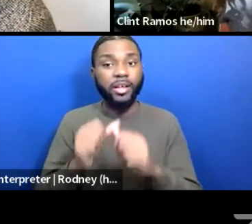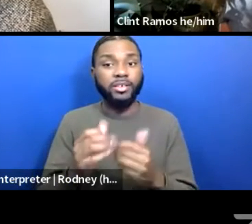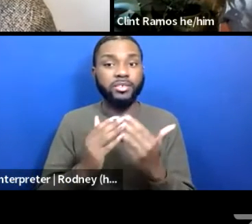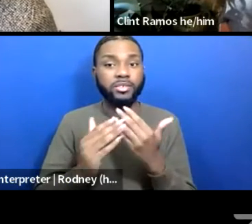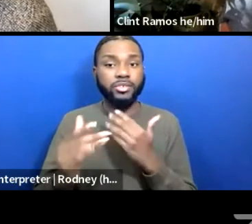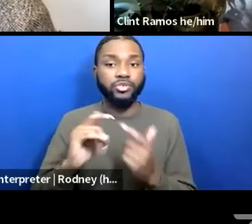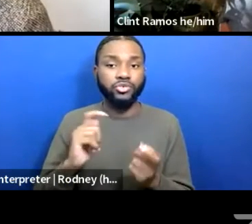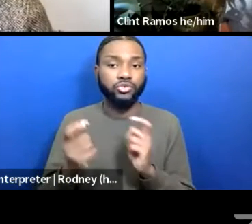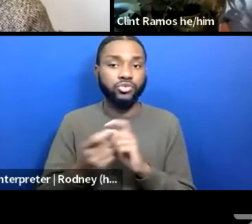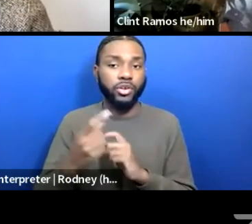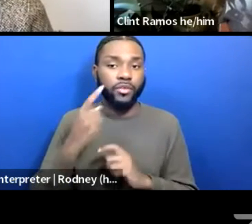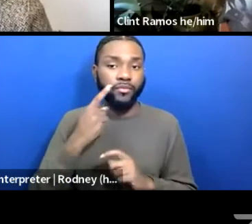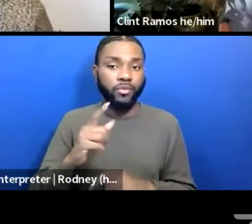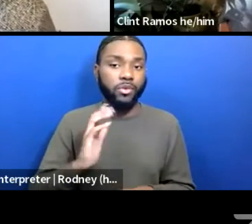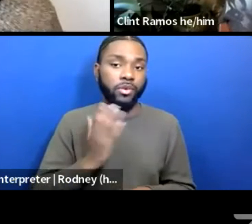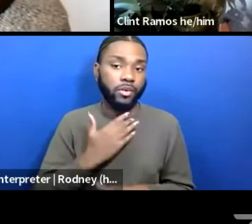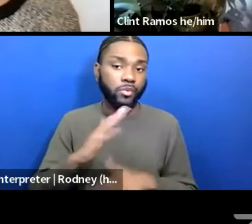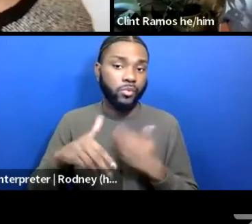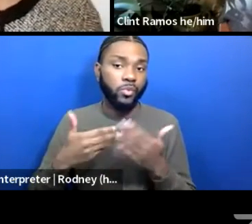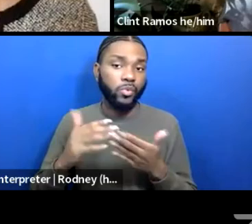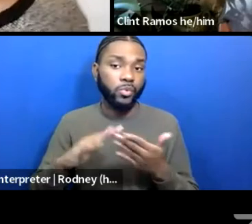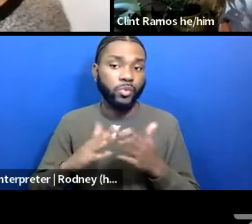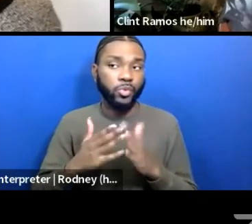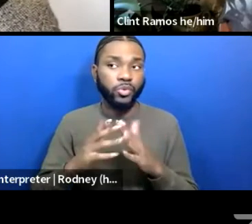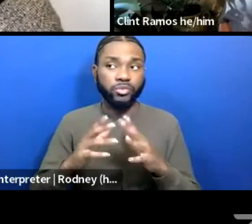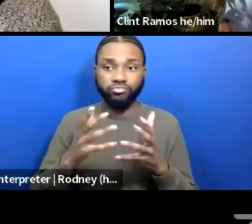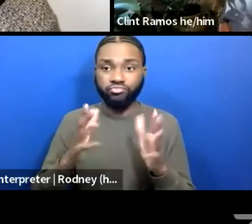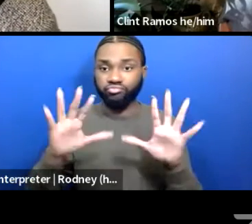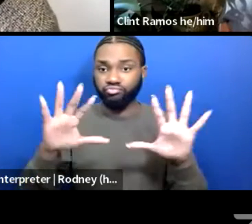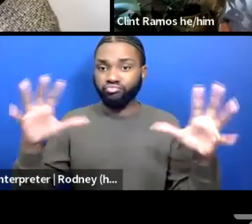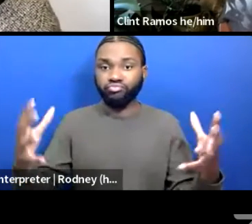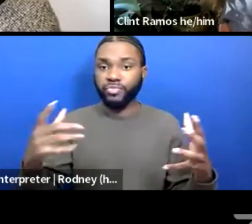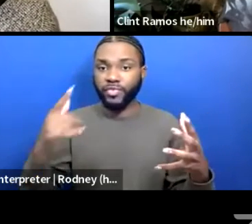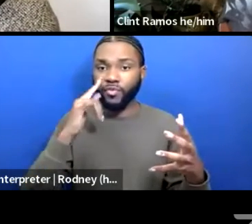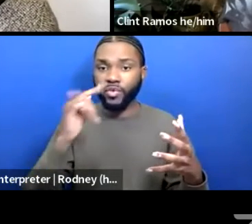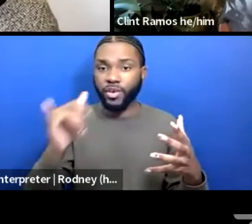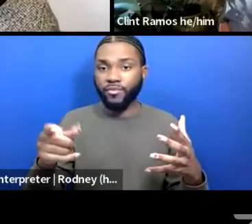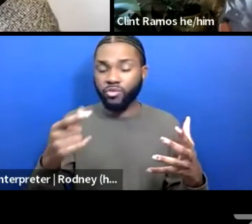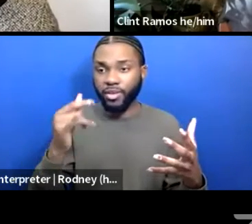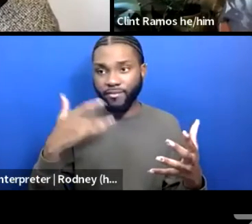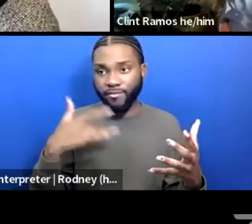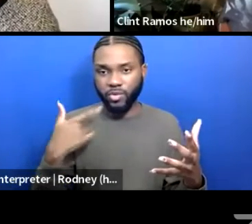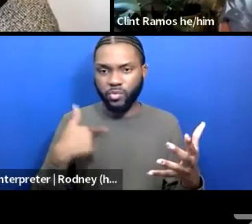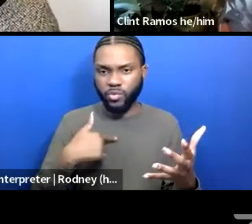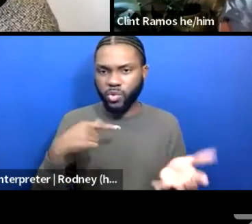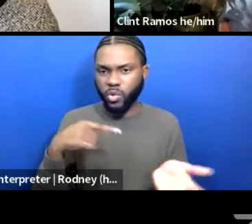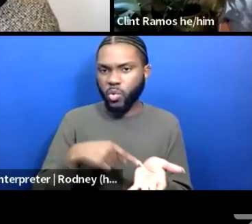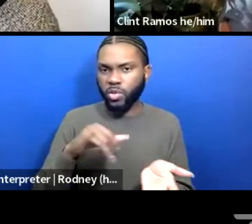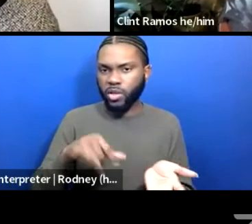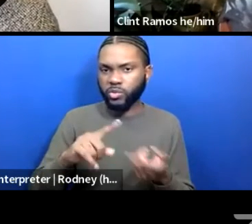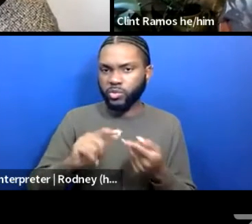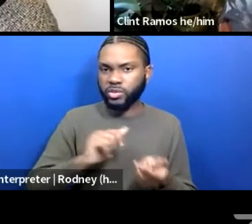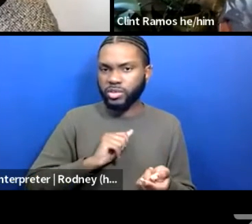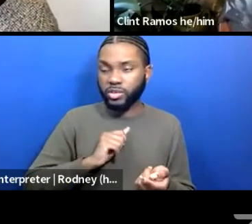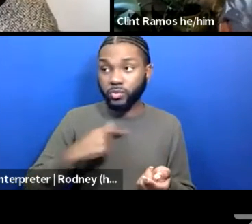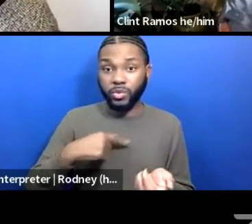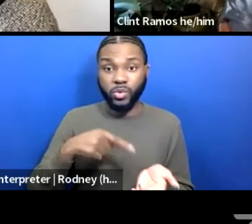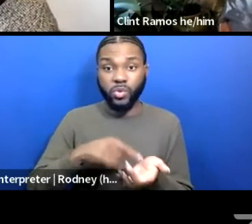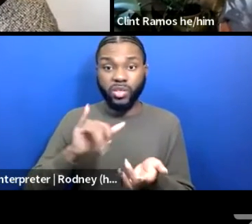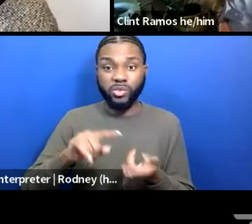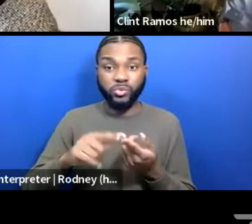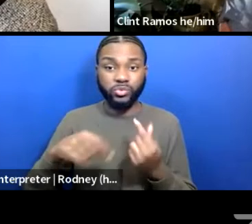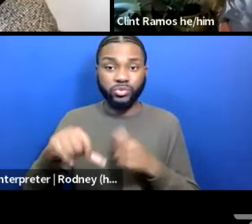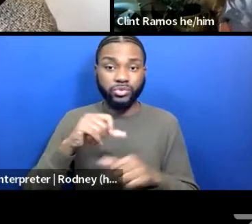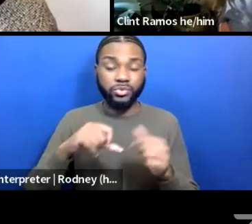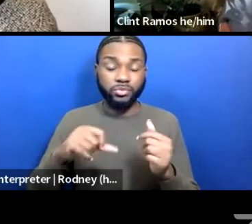our entire community as a whole forever. I really think that we owe that to ourselves. We owe that to one another. And